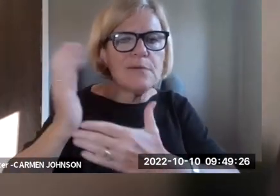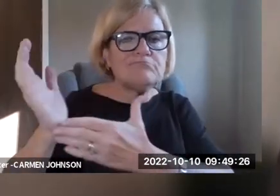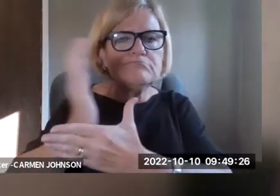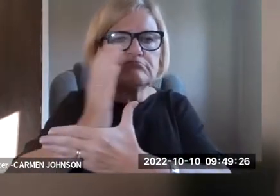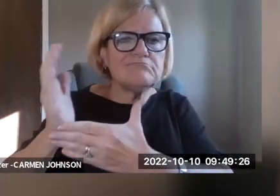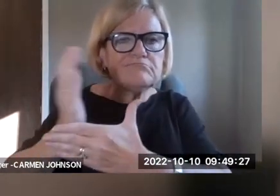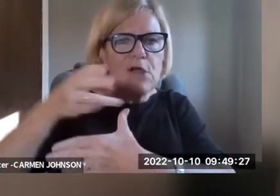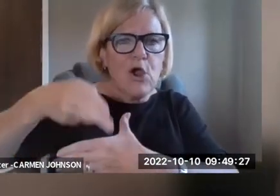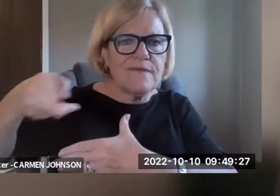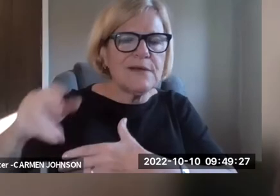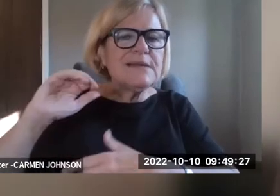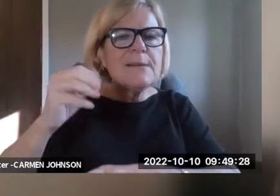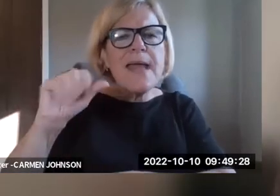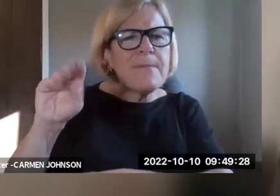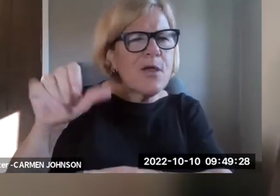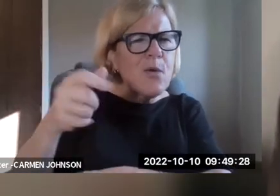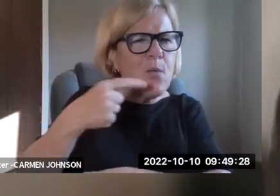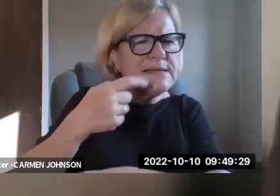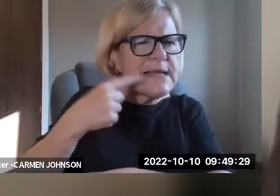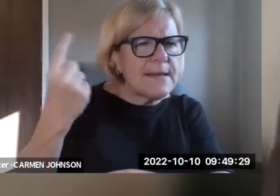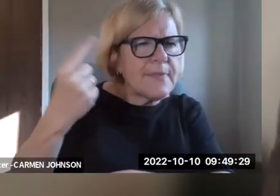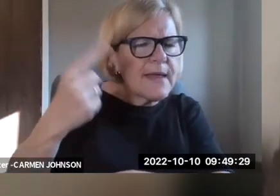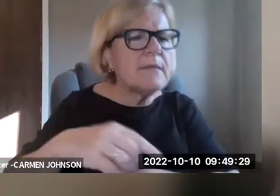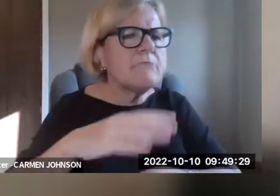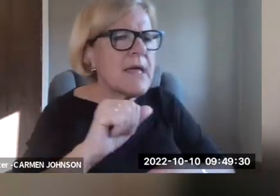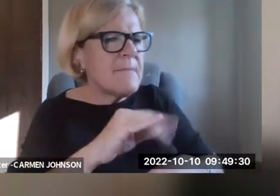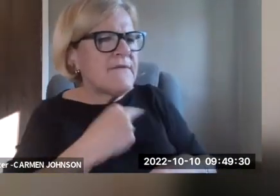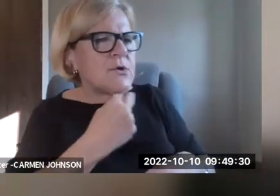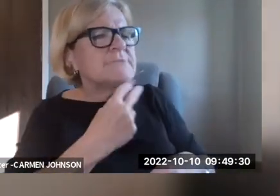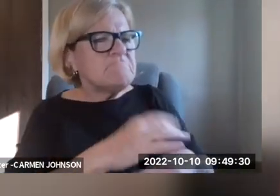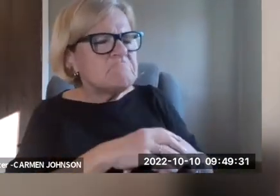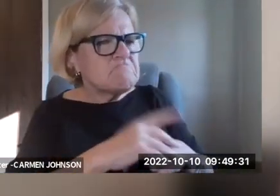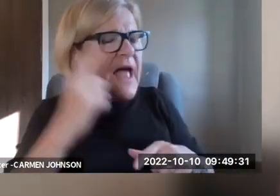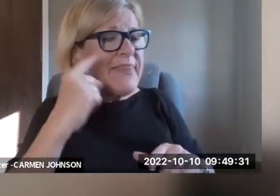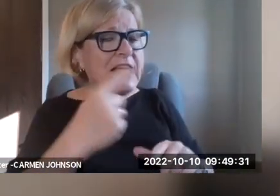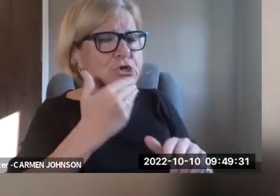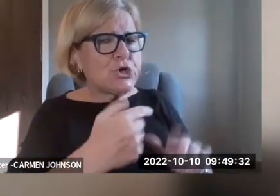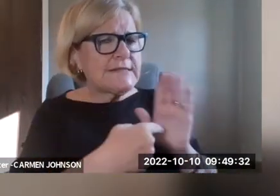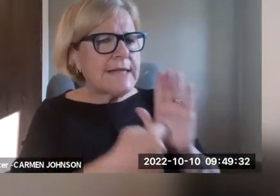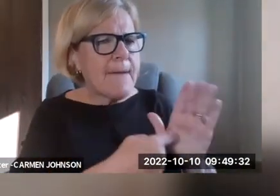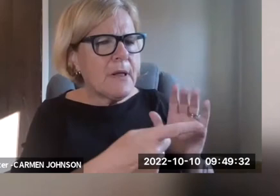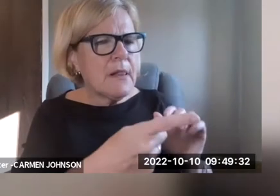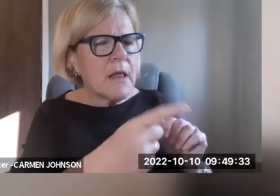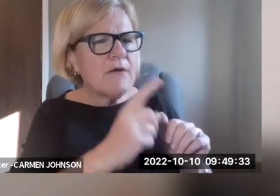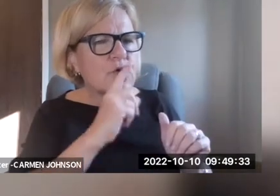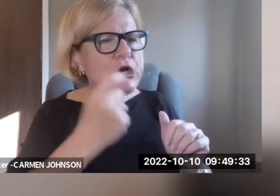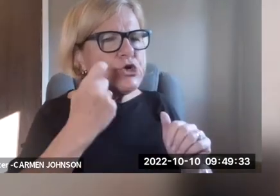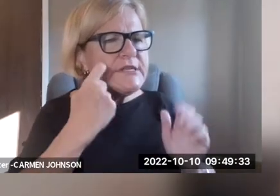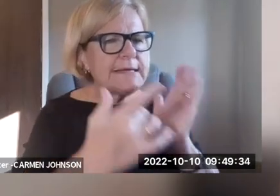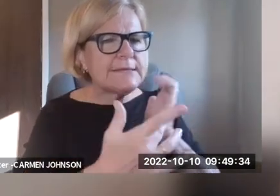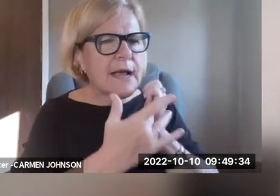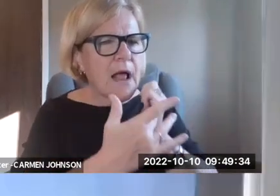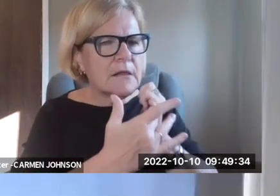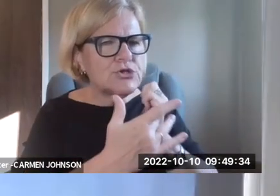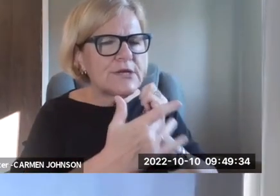acquired or, um, a little bit more on a, on a scale, um, than that. Amy, looks like you had something that you wanted to say.